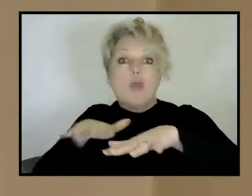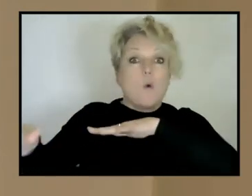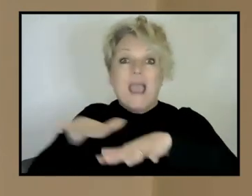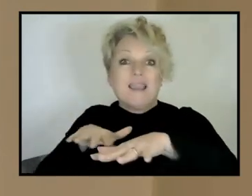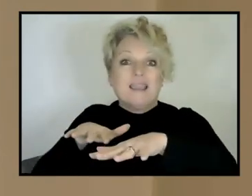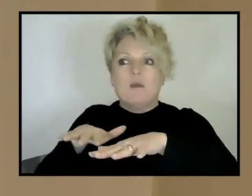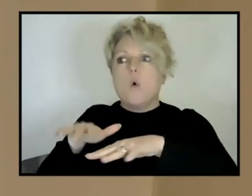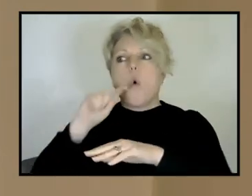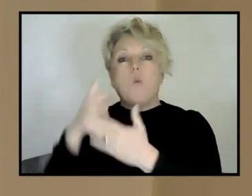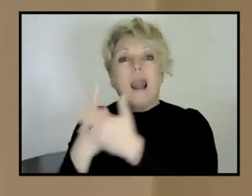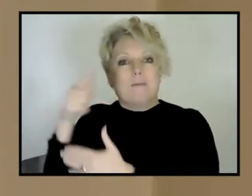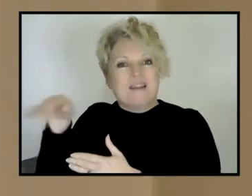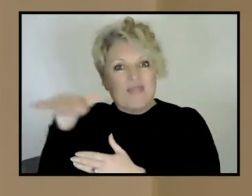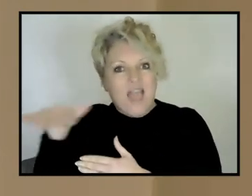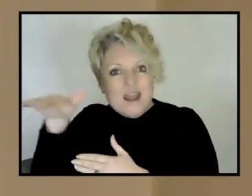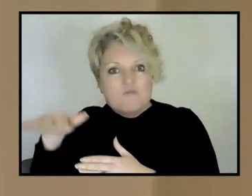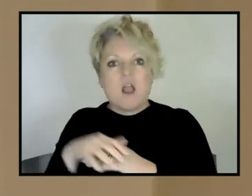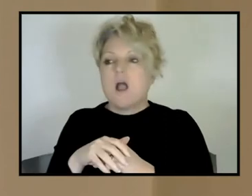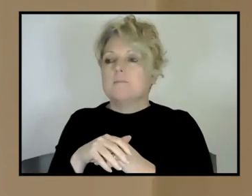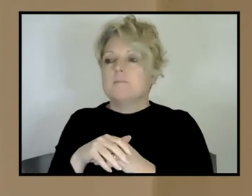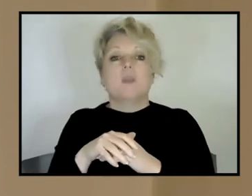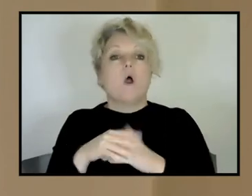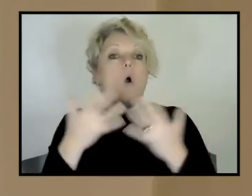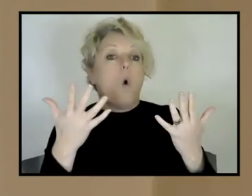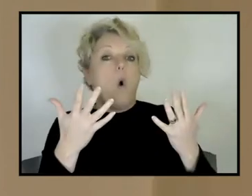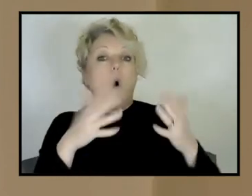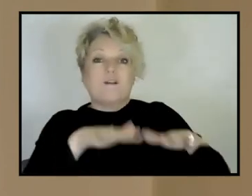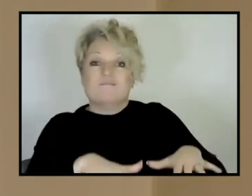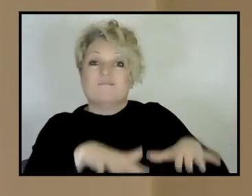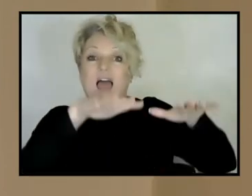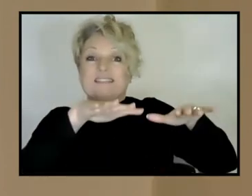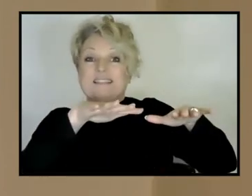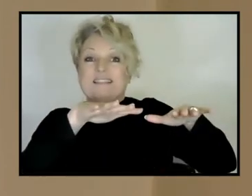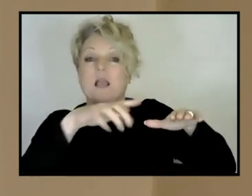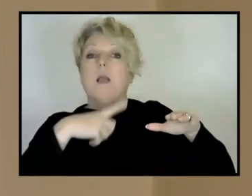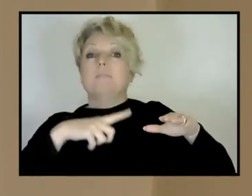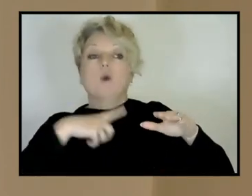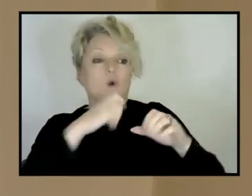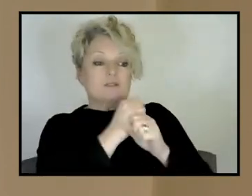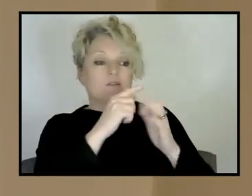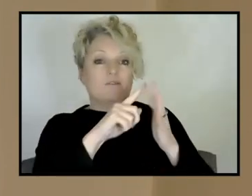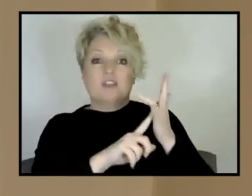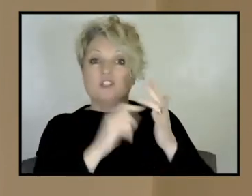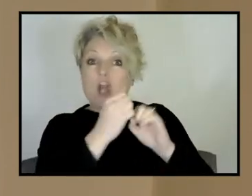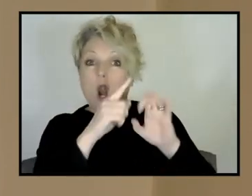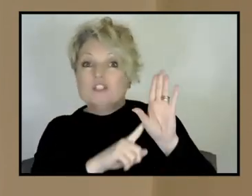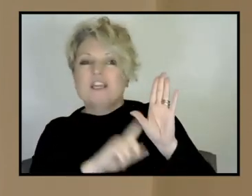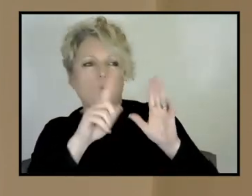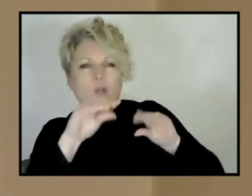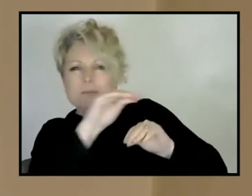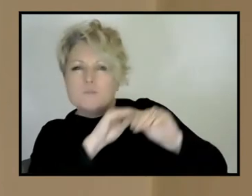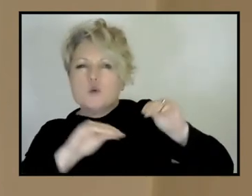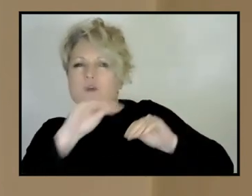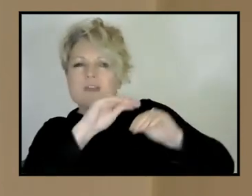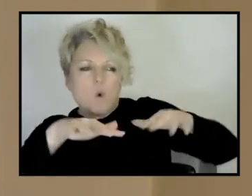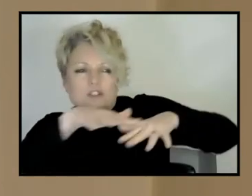likely to get, um, uplift and flooding events and things because of the nature of the geology and what's been moving around and so on. So it's